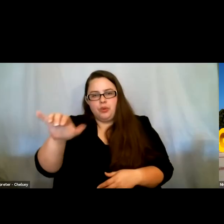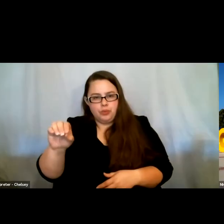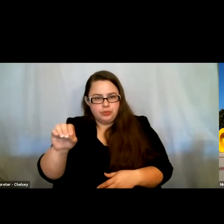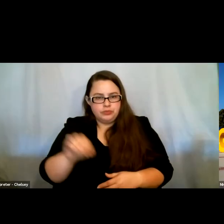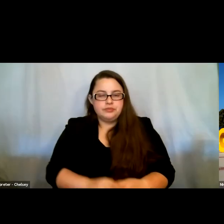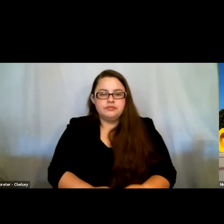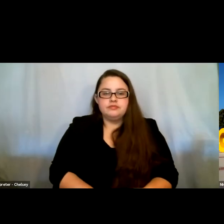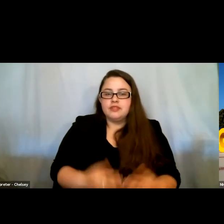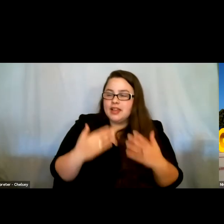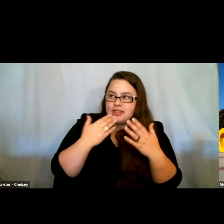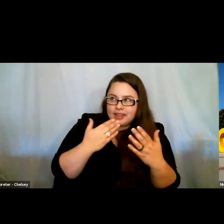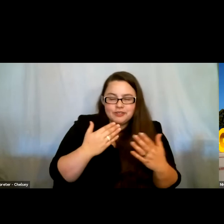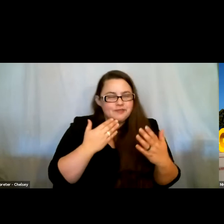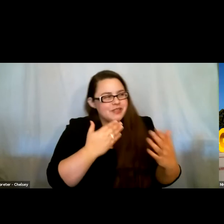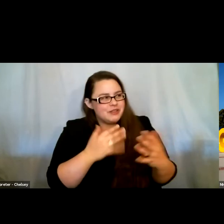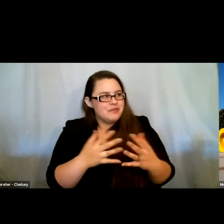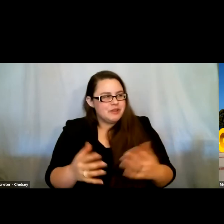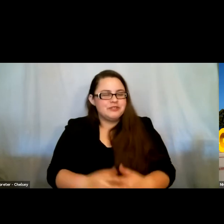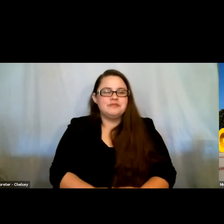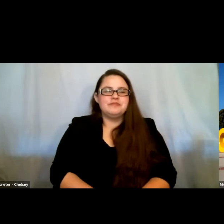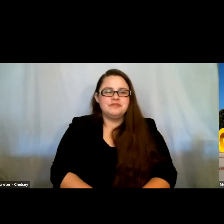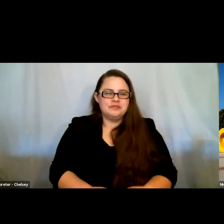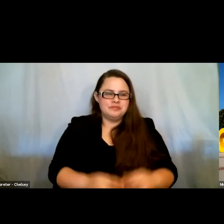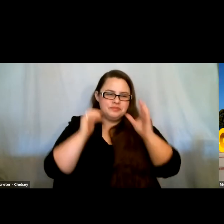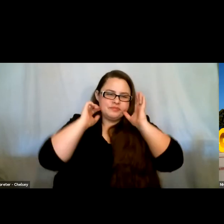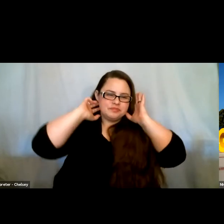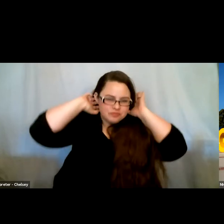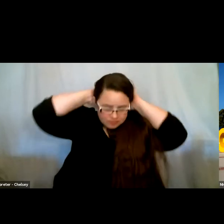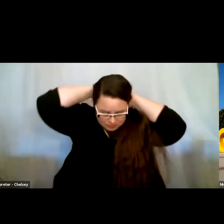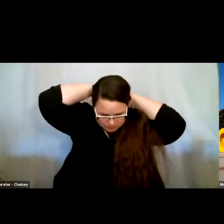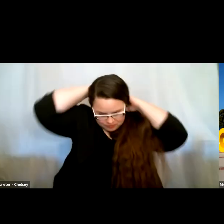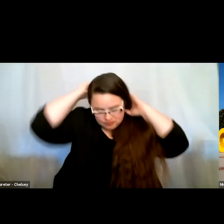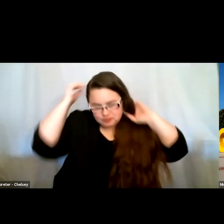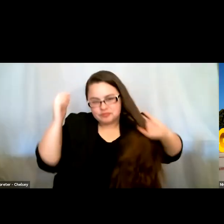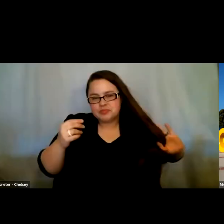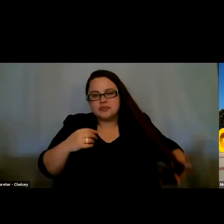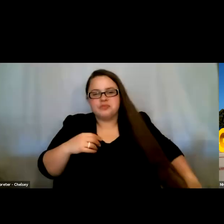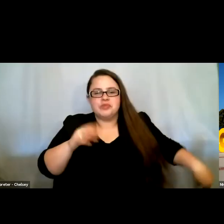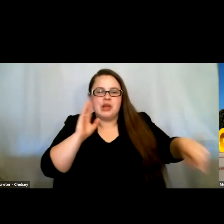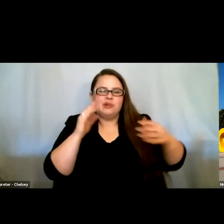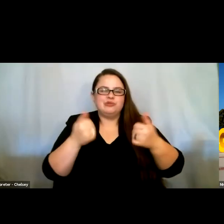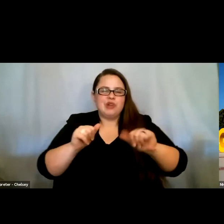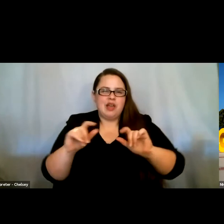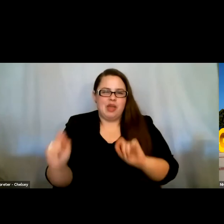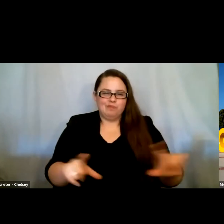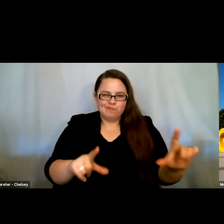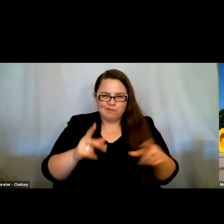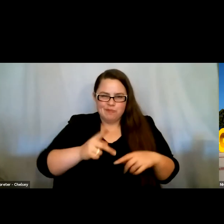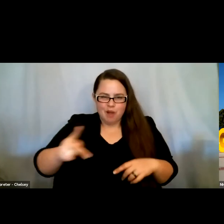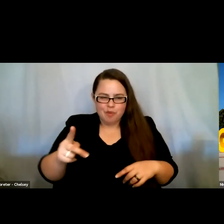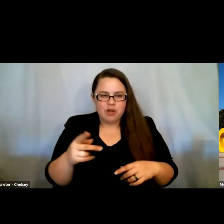Thank you. Thank you very much. I'm going to try to get these PowerPoint slides up before I start